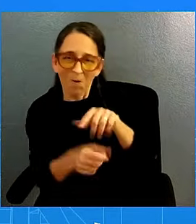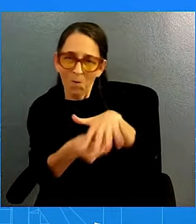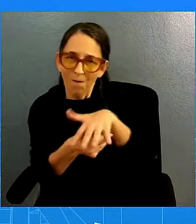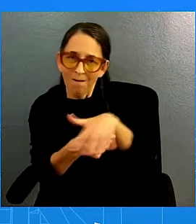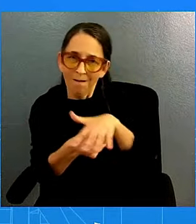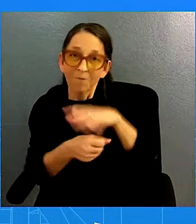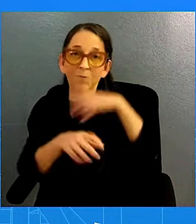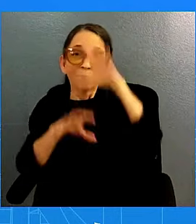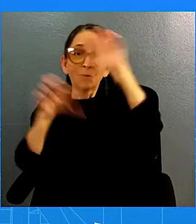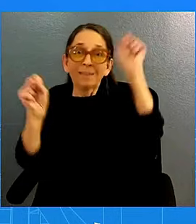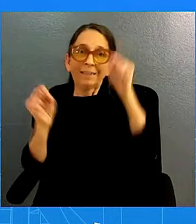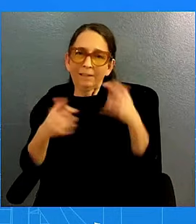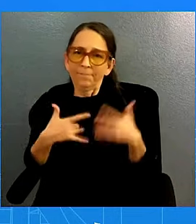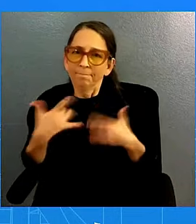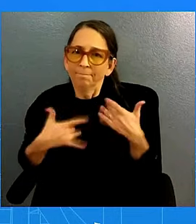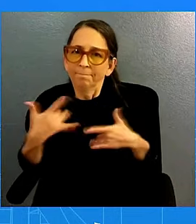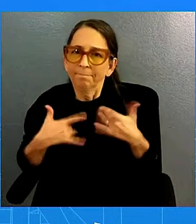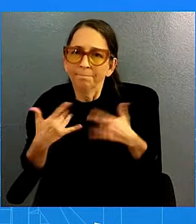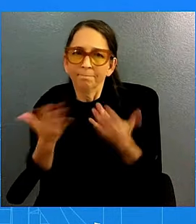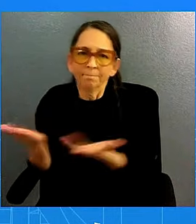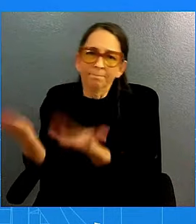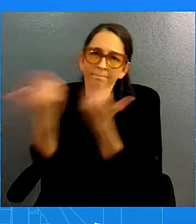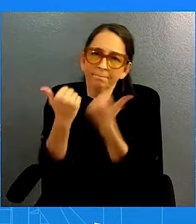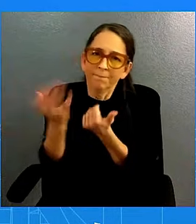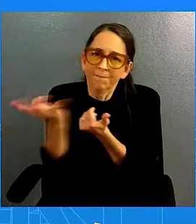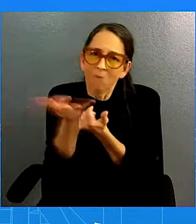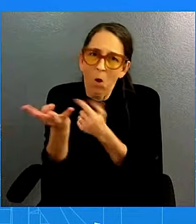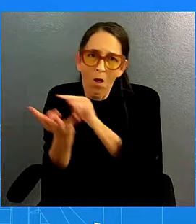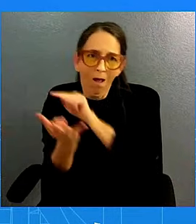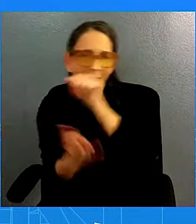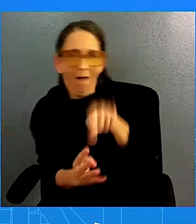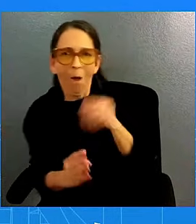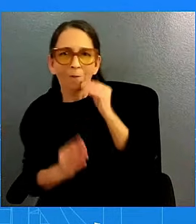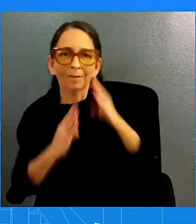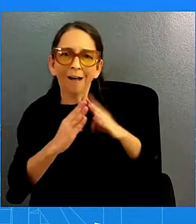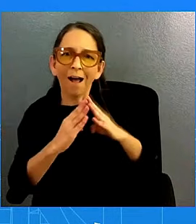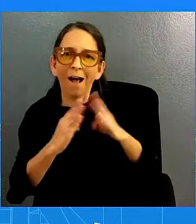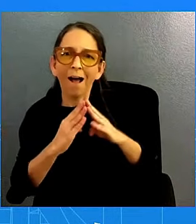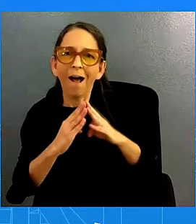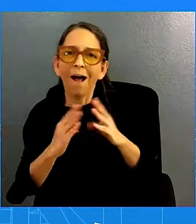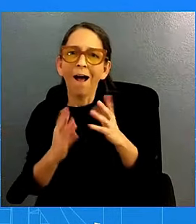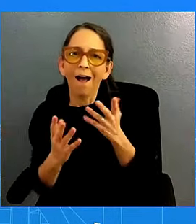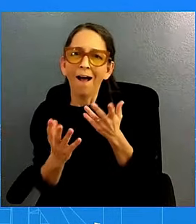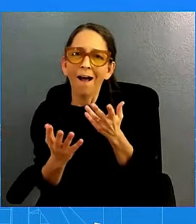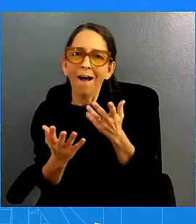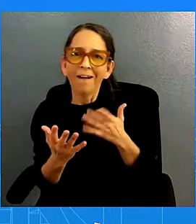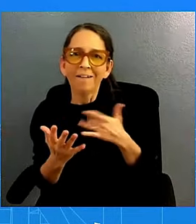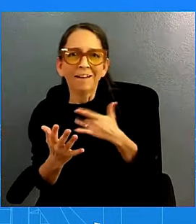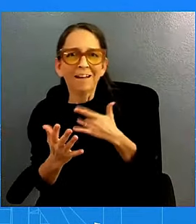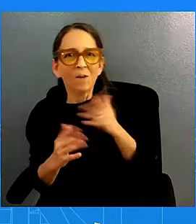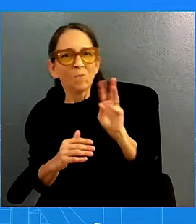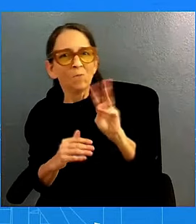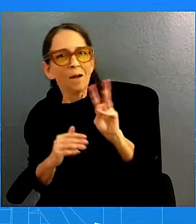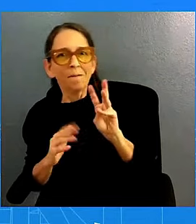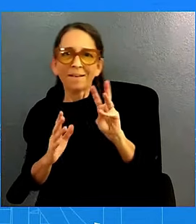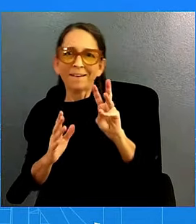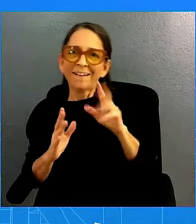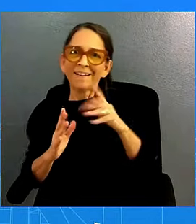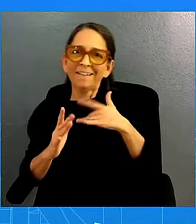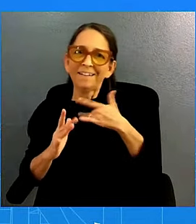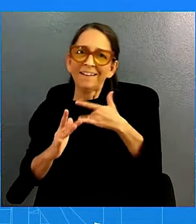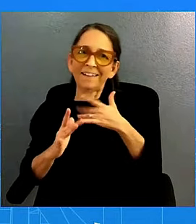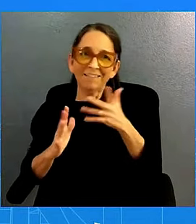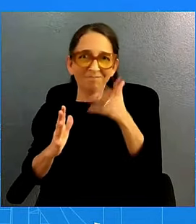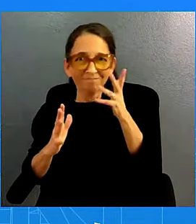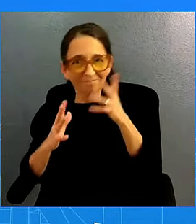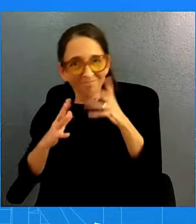I think it will be, I think they will enjoy Wilmington as much as you all do when you go to Wilmington with the President. Go ahead. You can either confirm it or not.